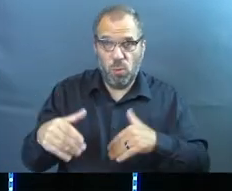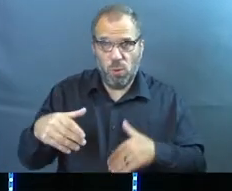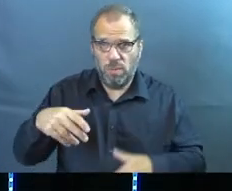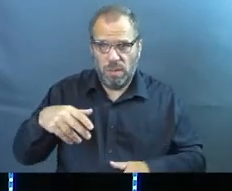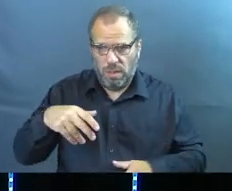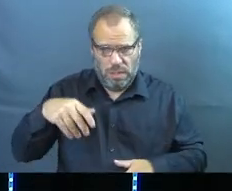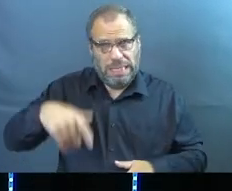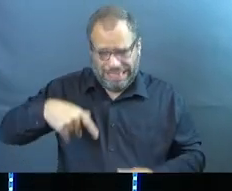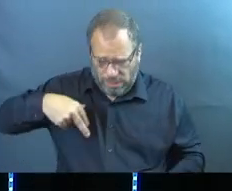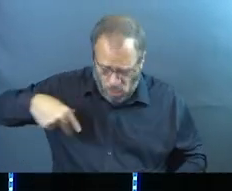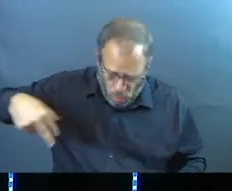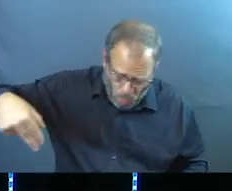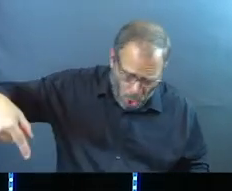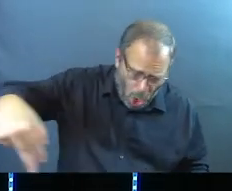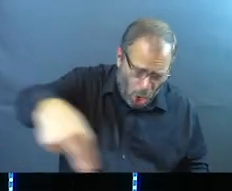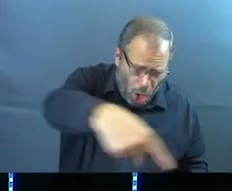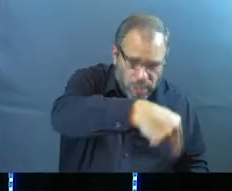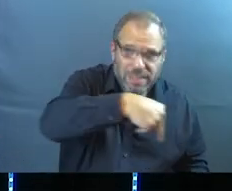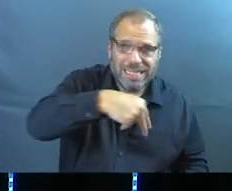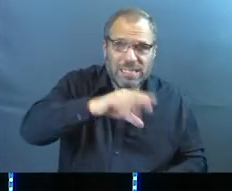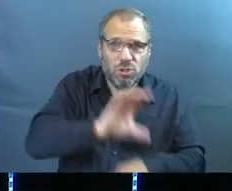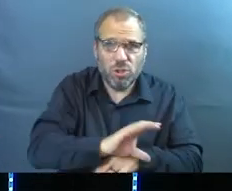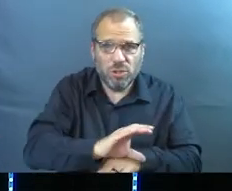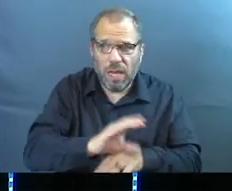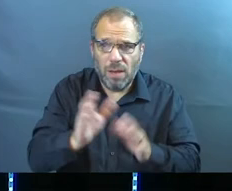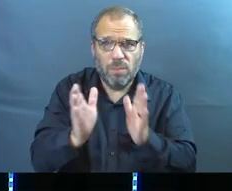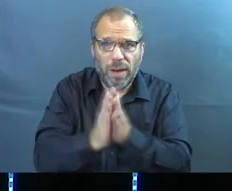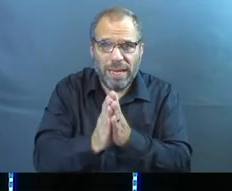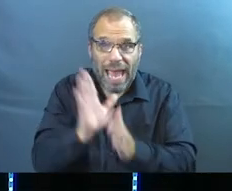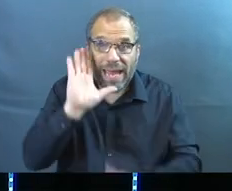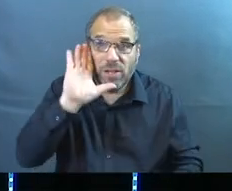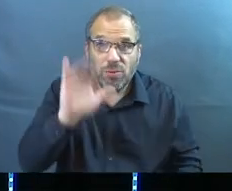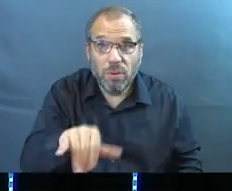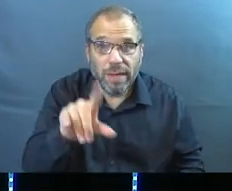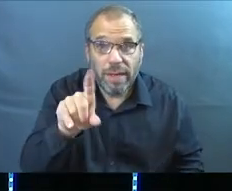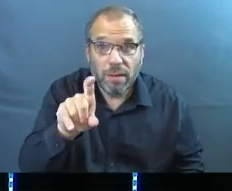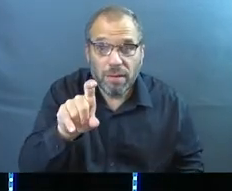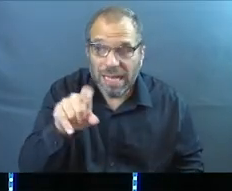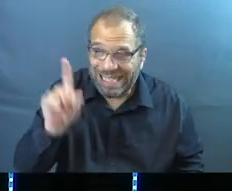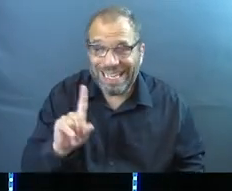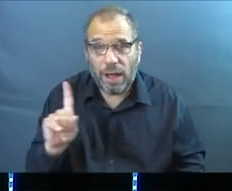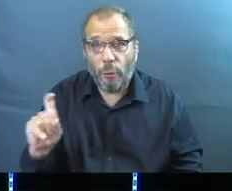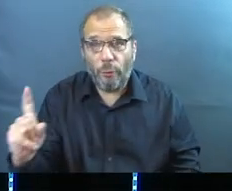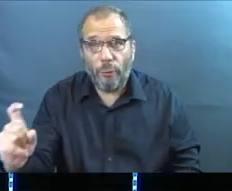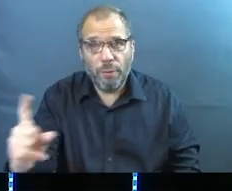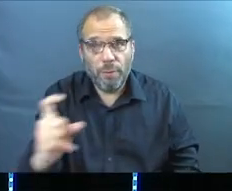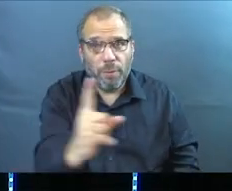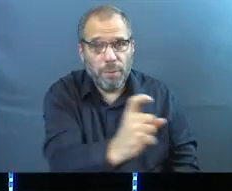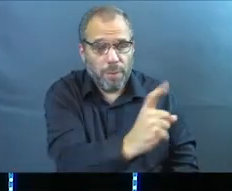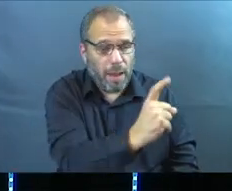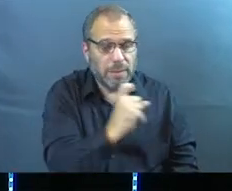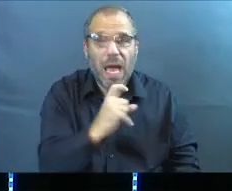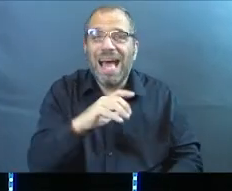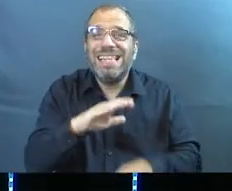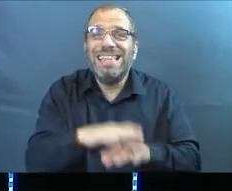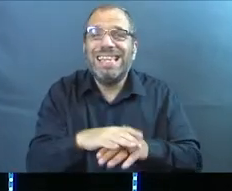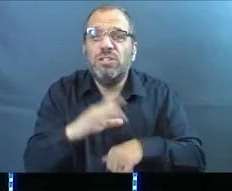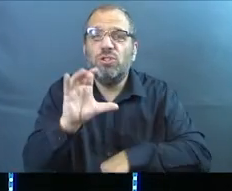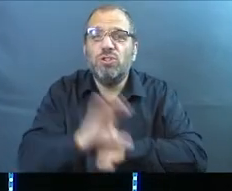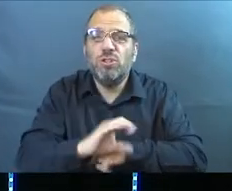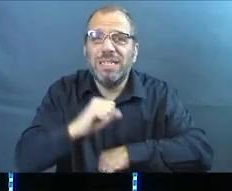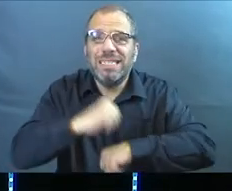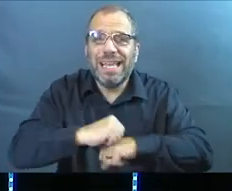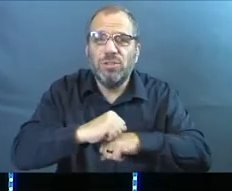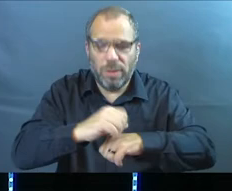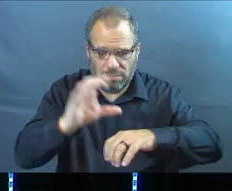and she prays over this room before the services even start. Did you know someone was doing that? Just praying over this space because